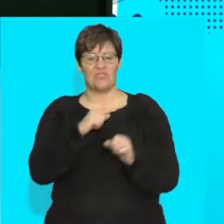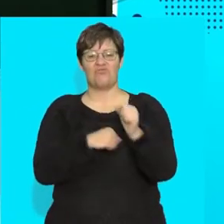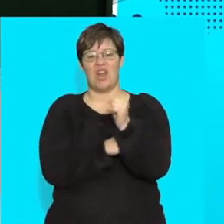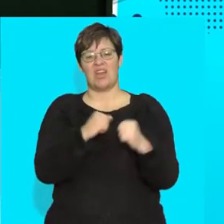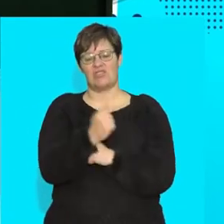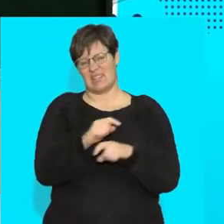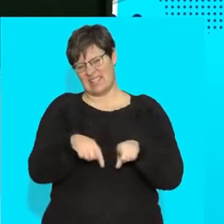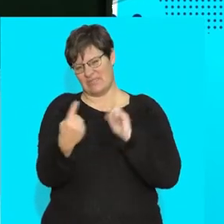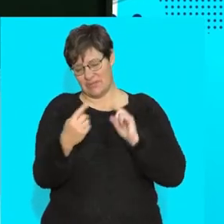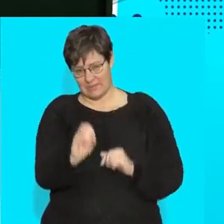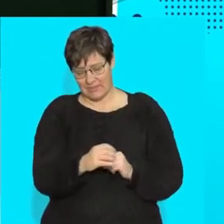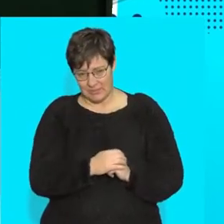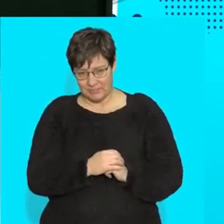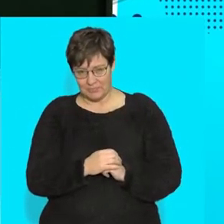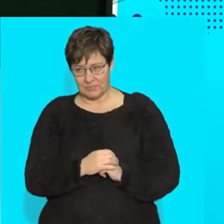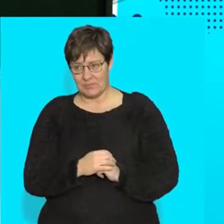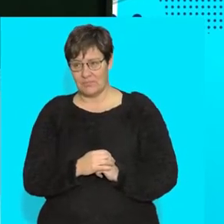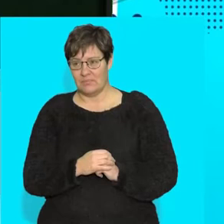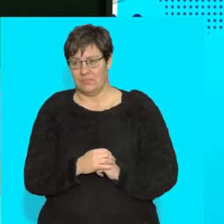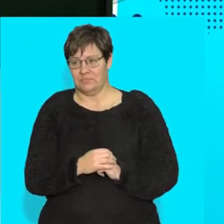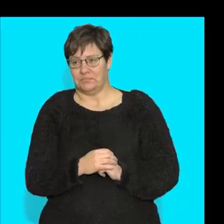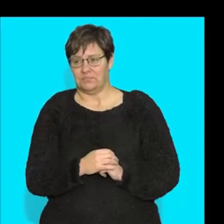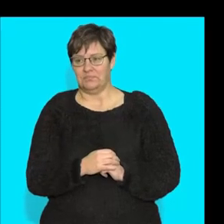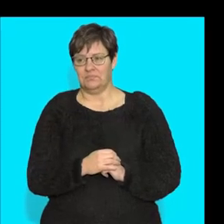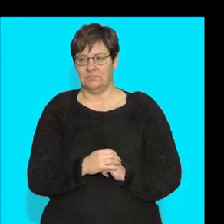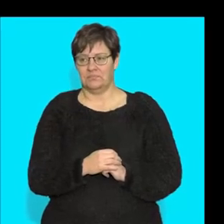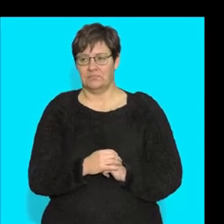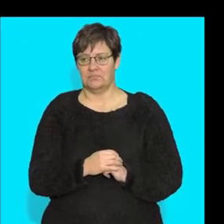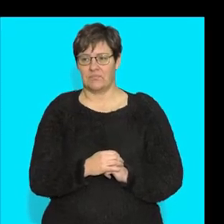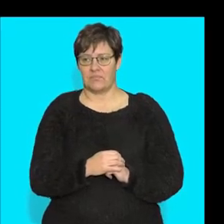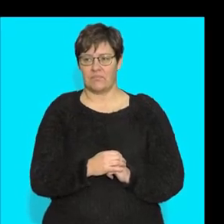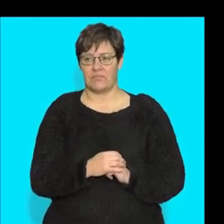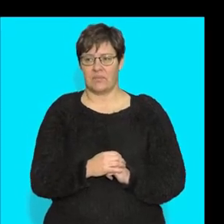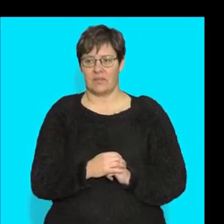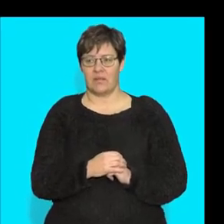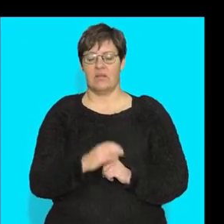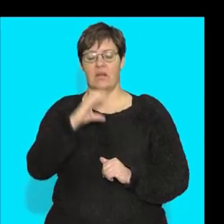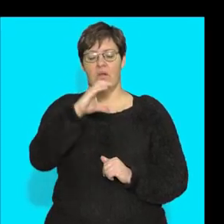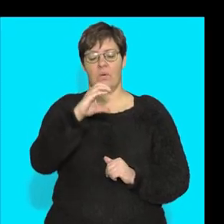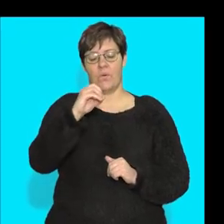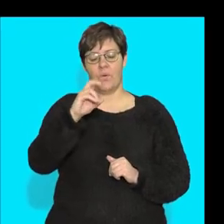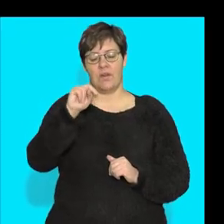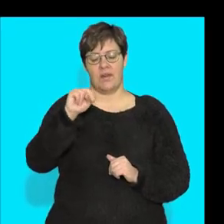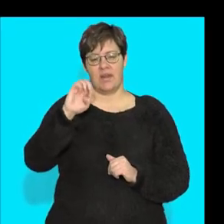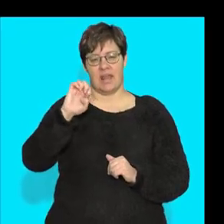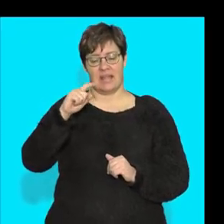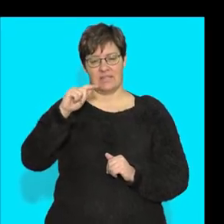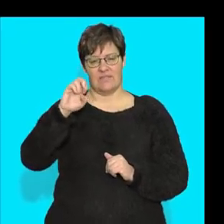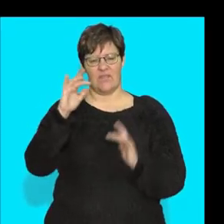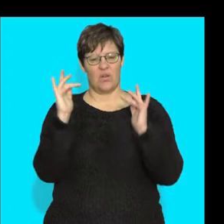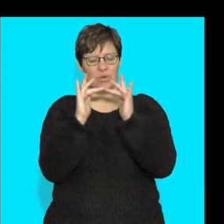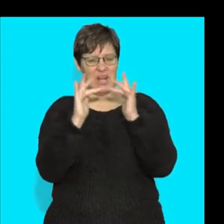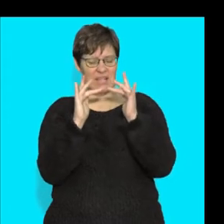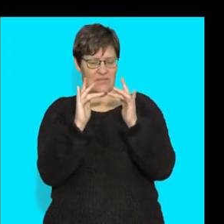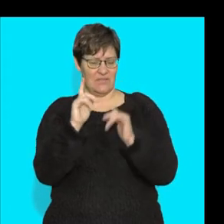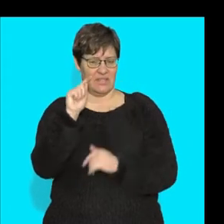is slightly different. Okay, so guys, when we look at connective tissue, I want